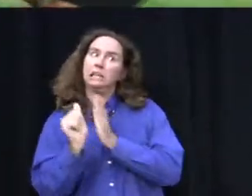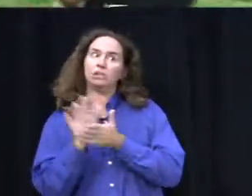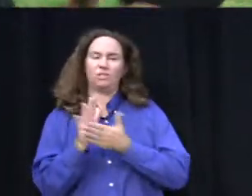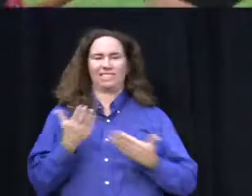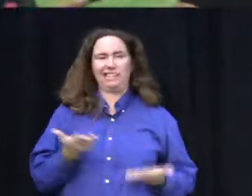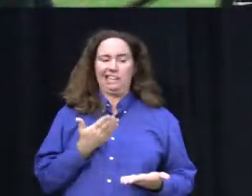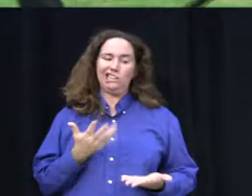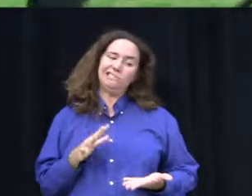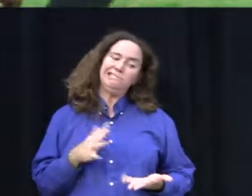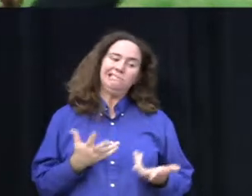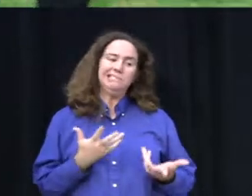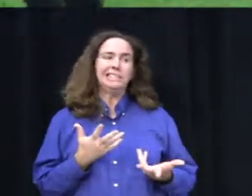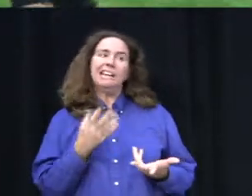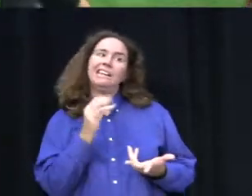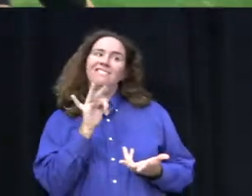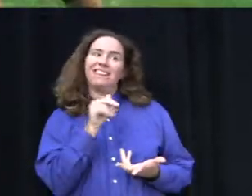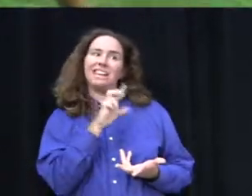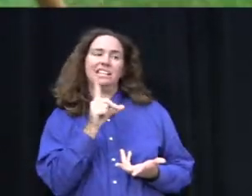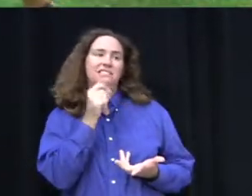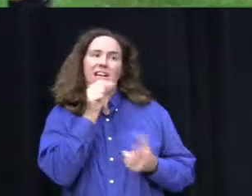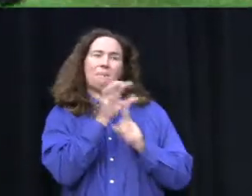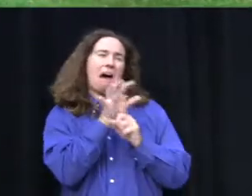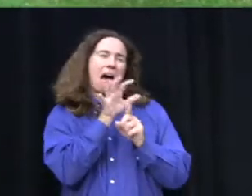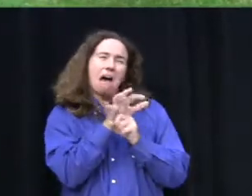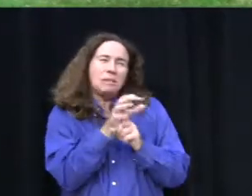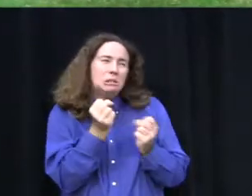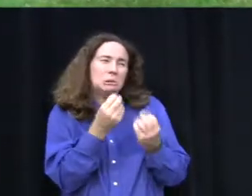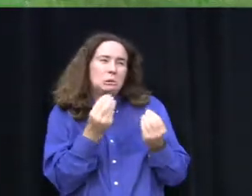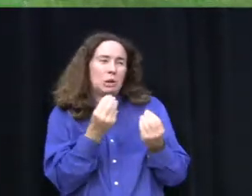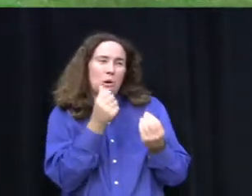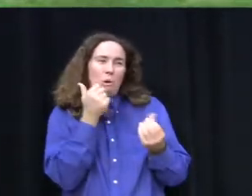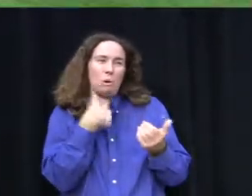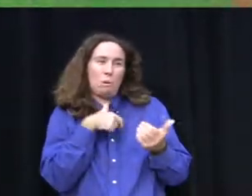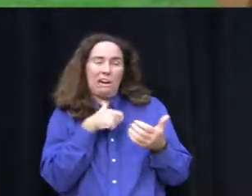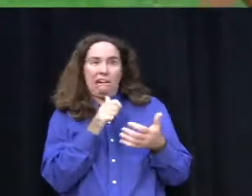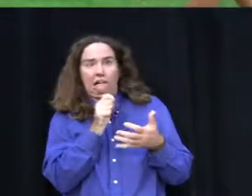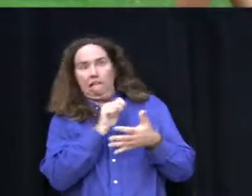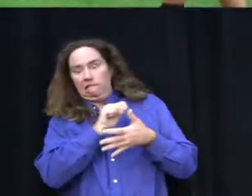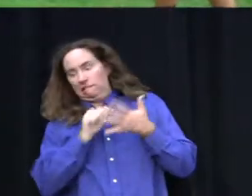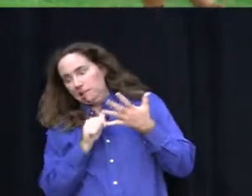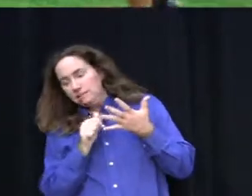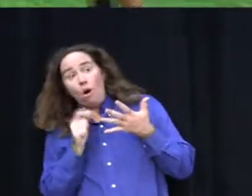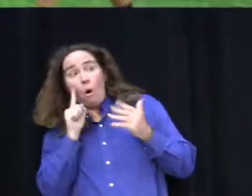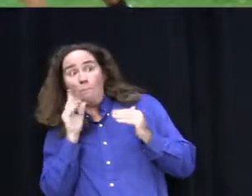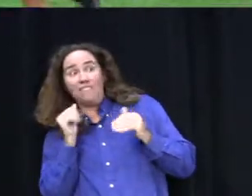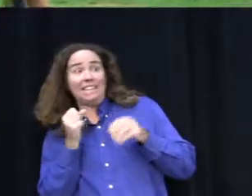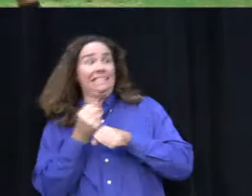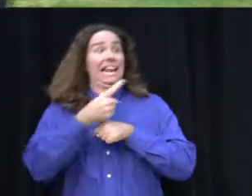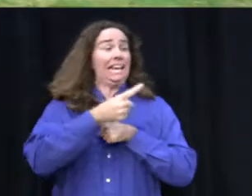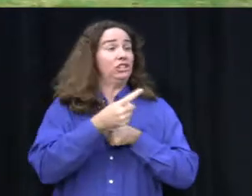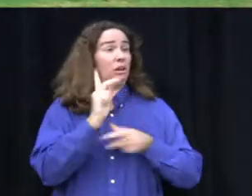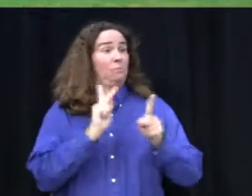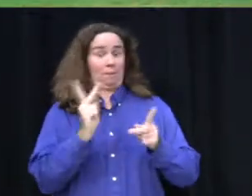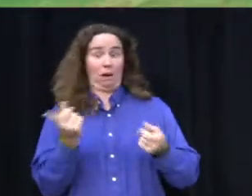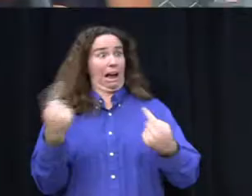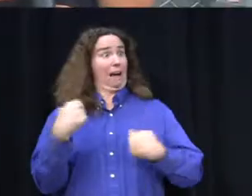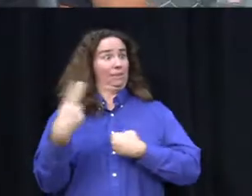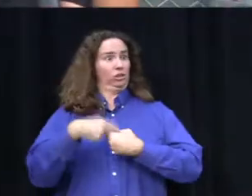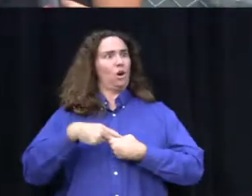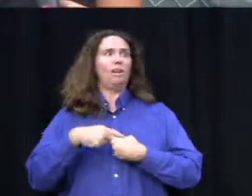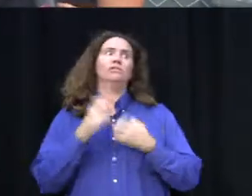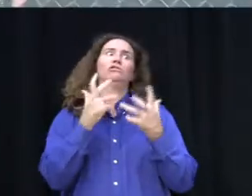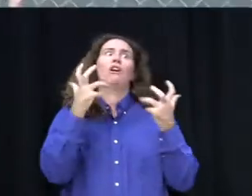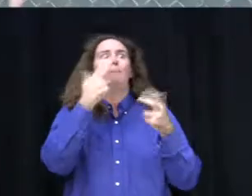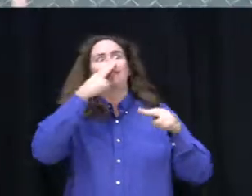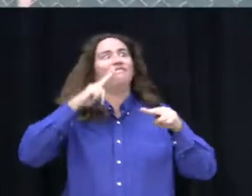Madison, field hockey isn't really popular, so we're like underdogs. And hopefully next year a lot of people will try out because it's so